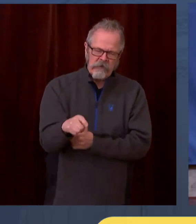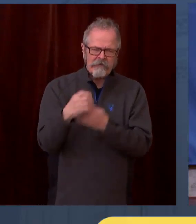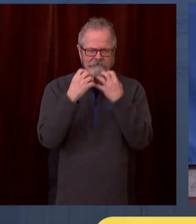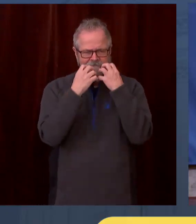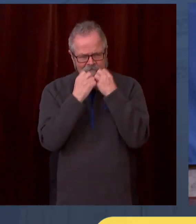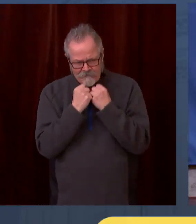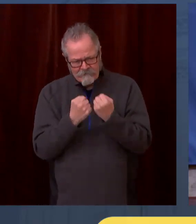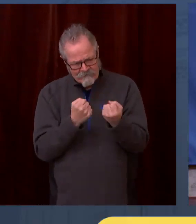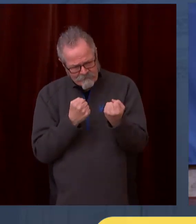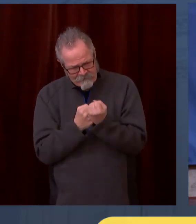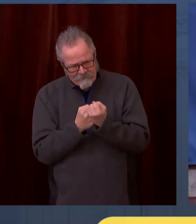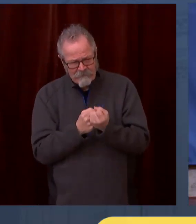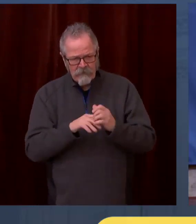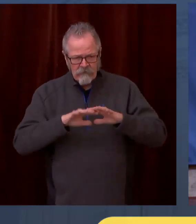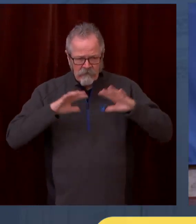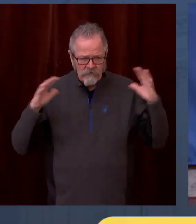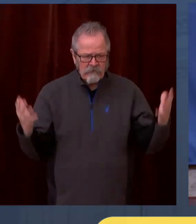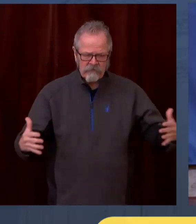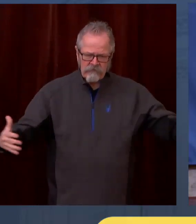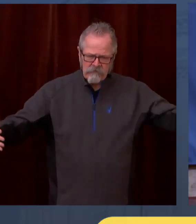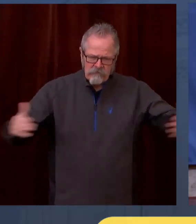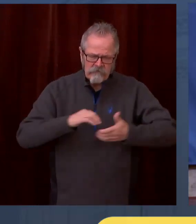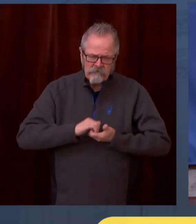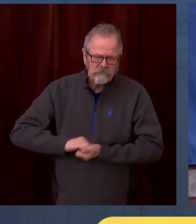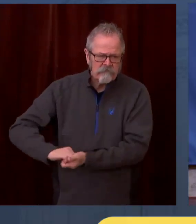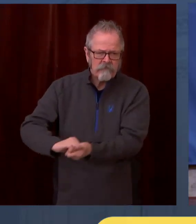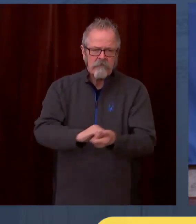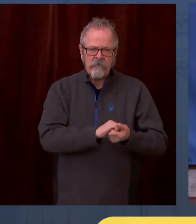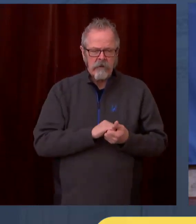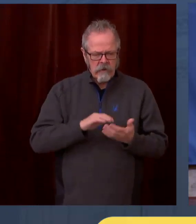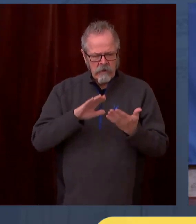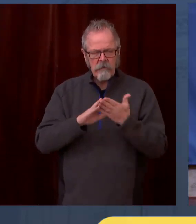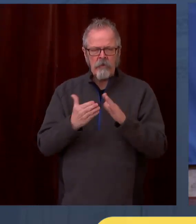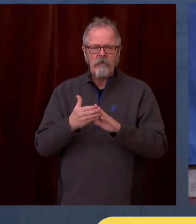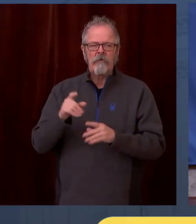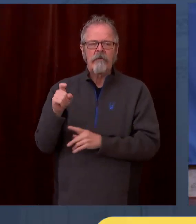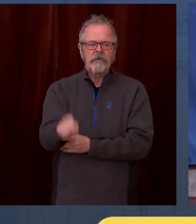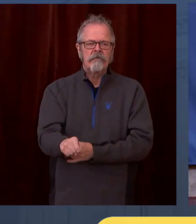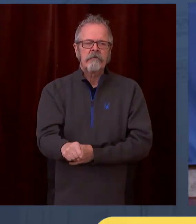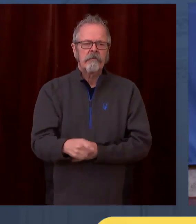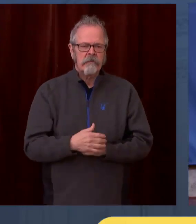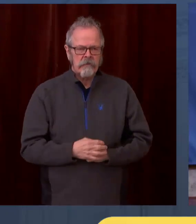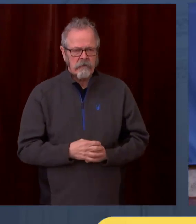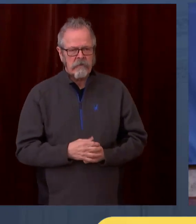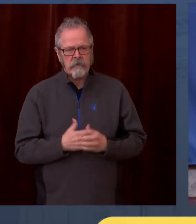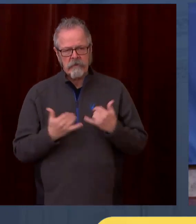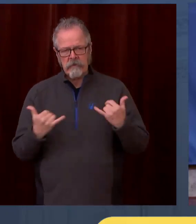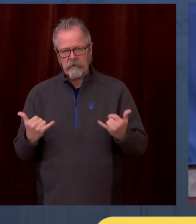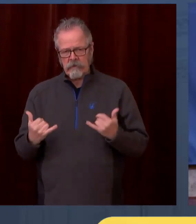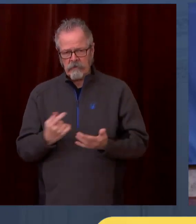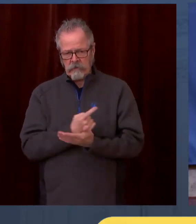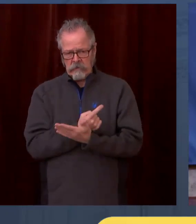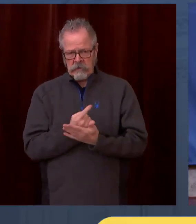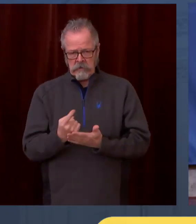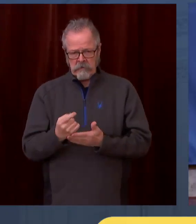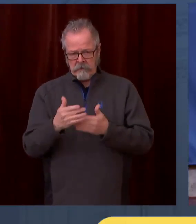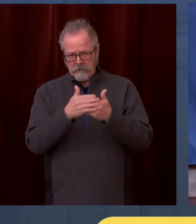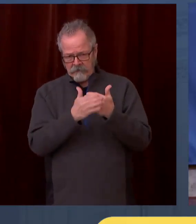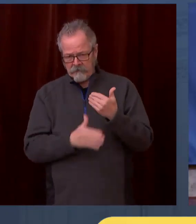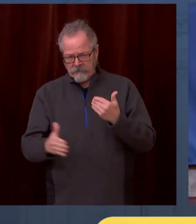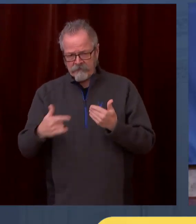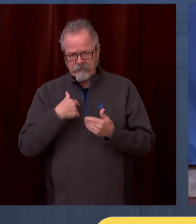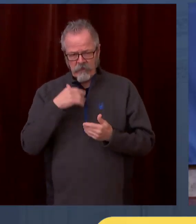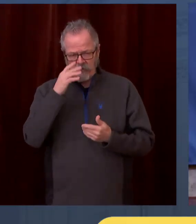I will be talking to some leaders in the community, I believe next Monday, about potential approaches but we don't have to wait for formal government